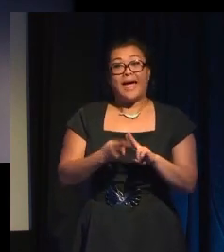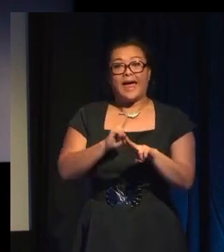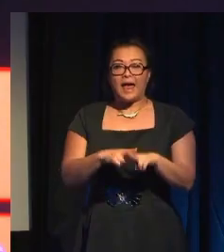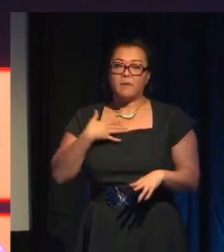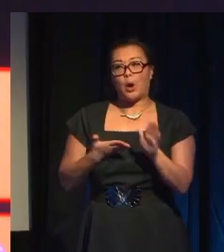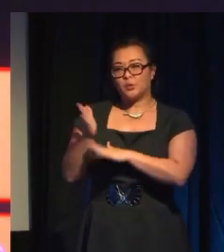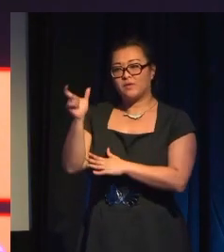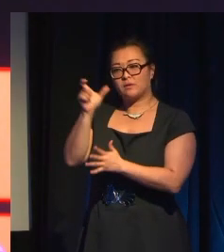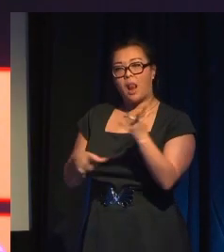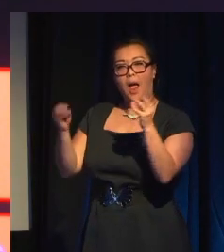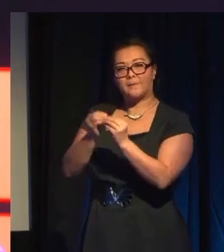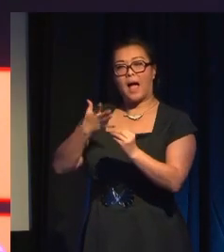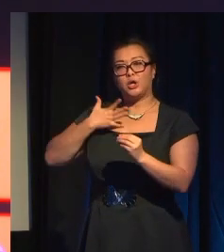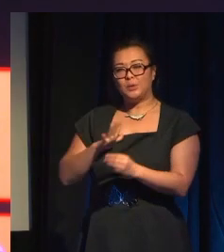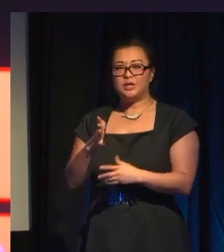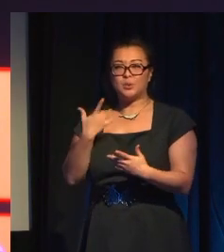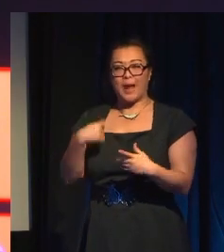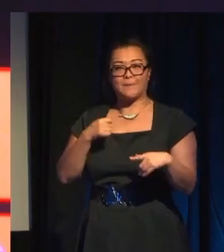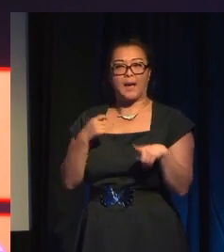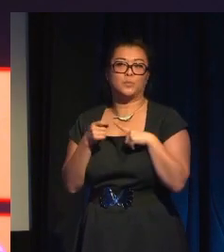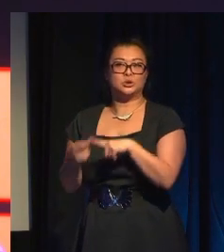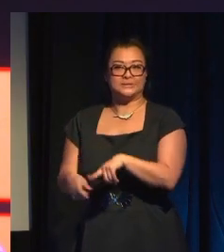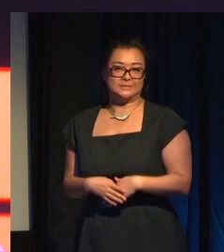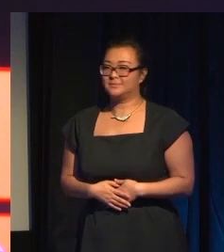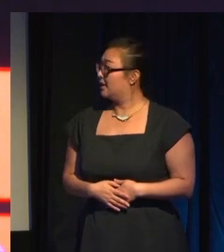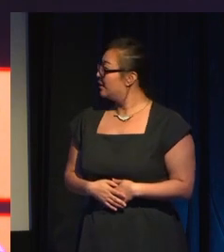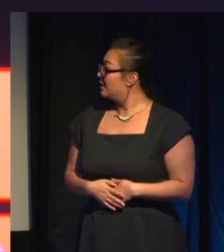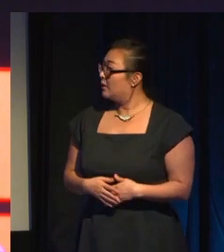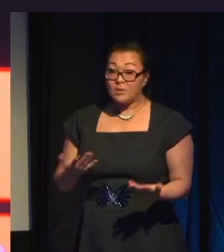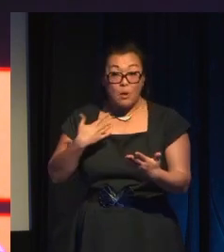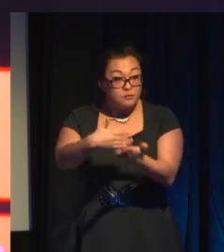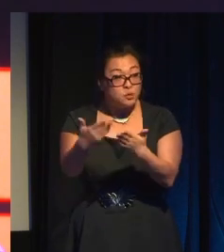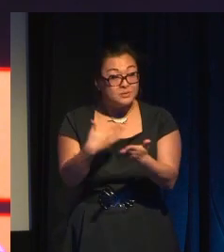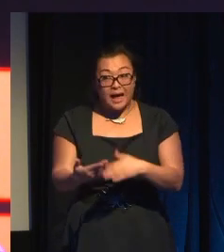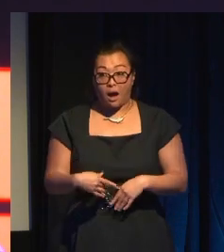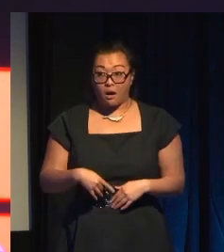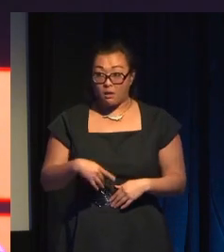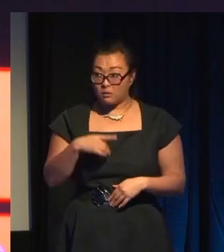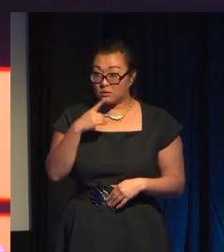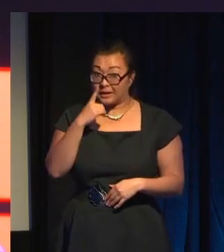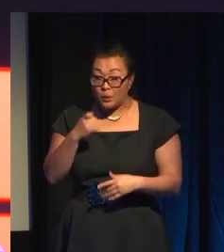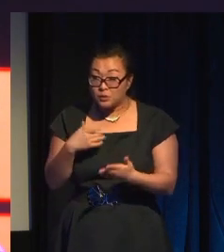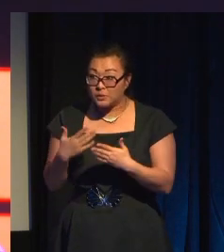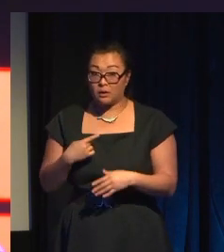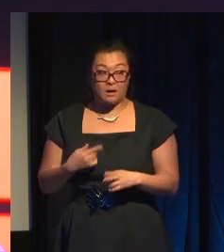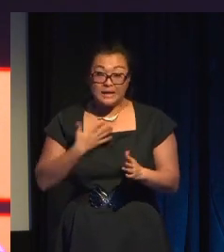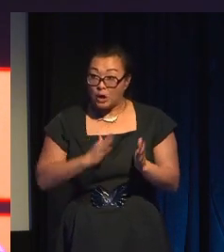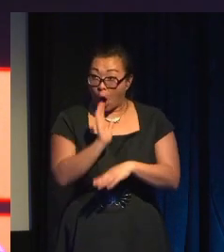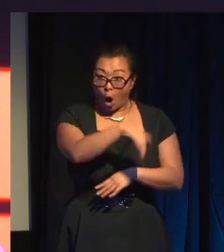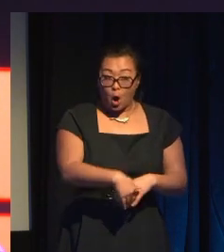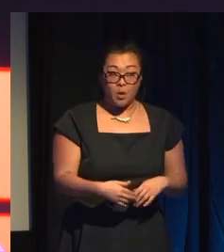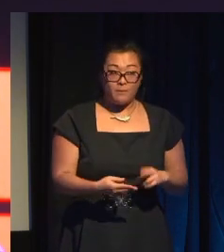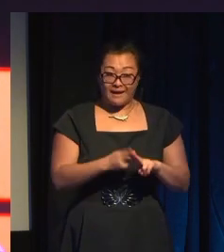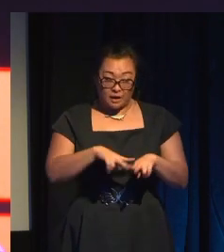LAUGHTER Well, now we've got that sorted out, can we get on? I've got to get home. If my pussy isn't attended to by eight o